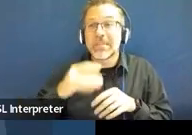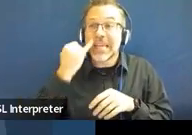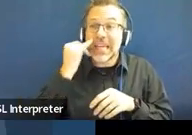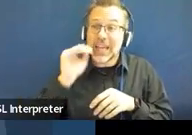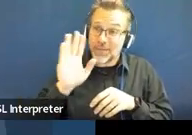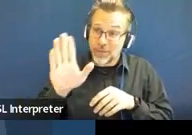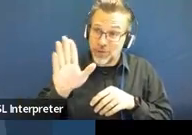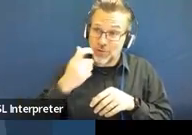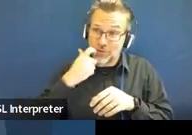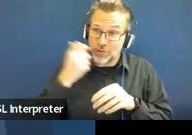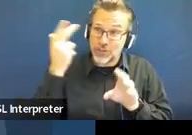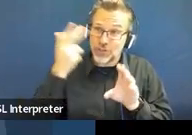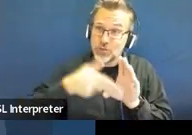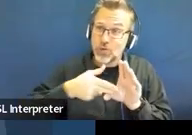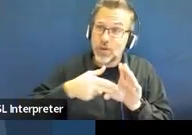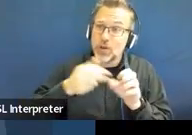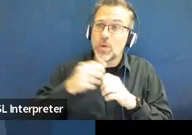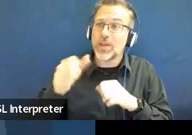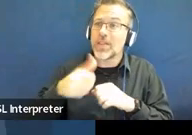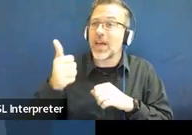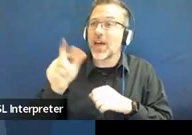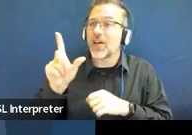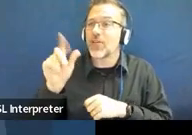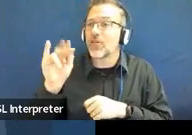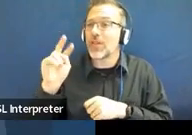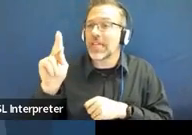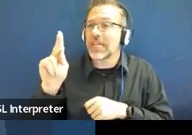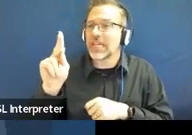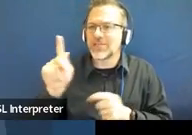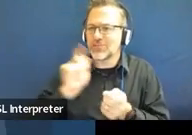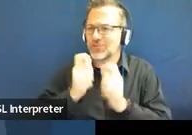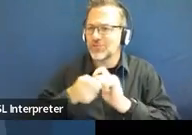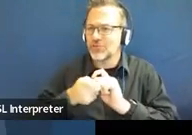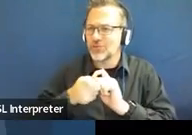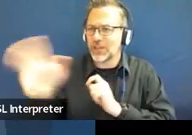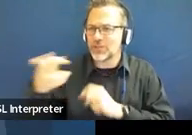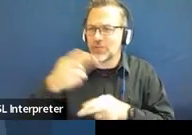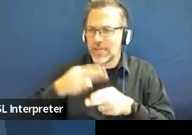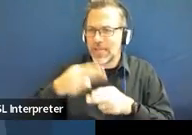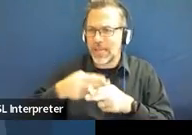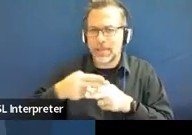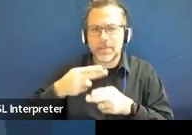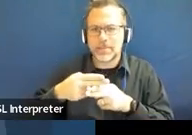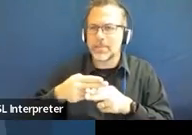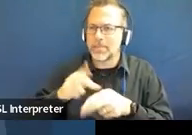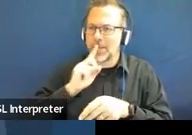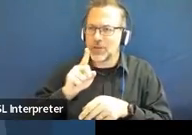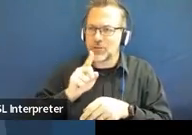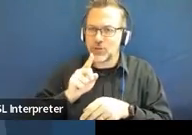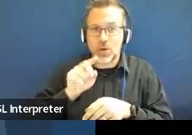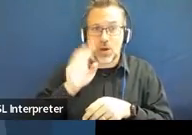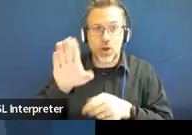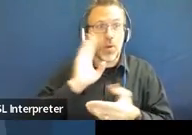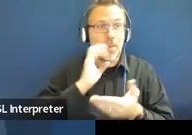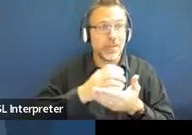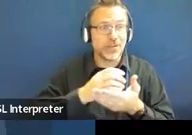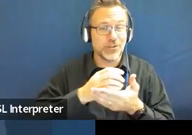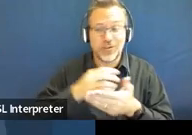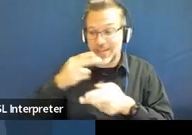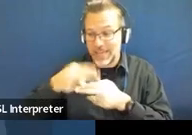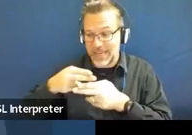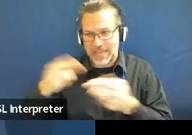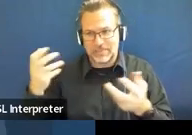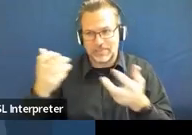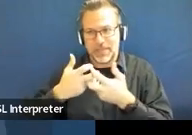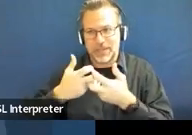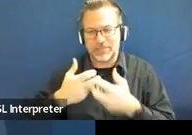you've joined through somebody else's link, if you could just change your name on your picture, again, so that we just have a clear sense of who's here, that would